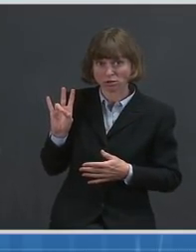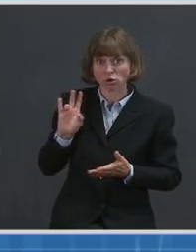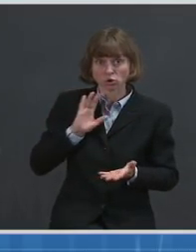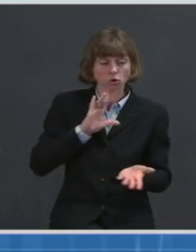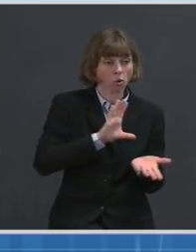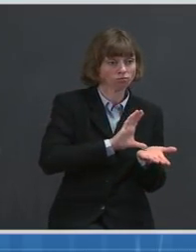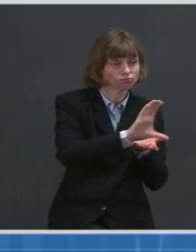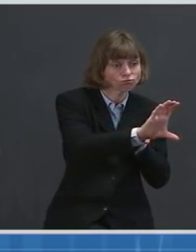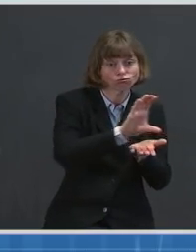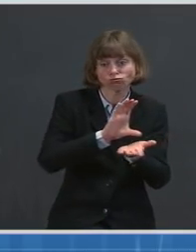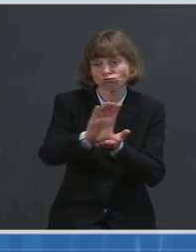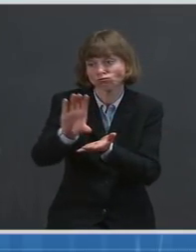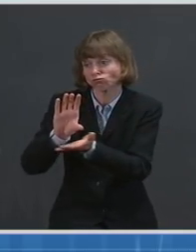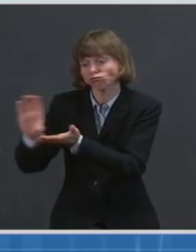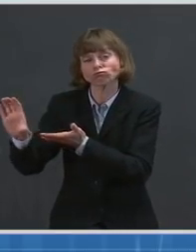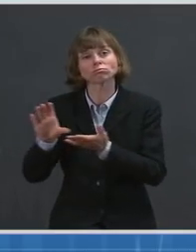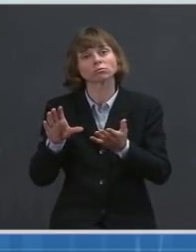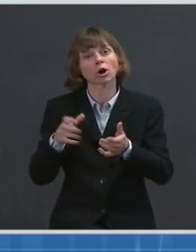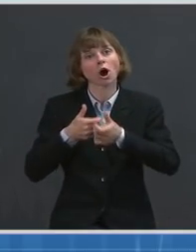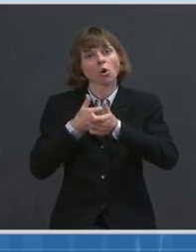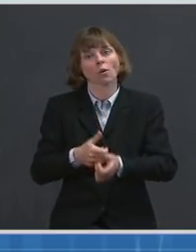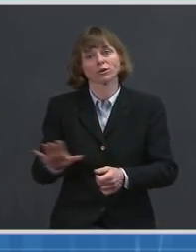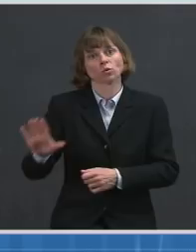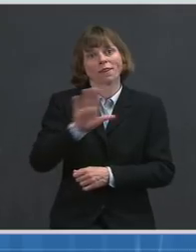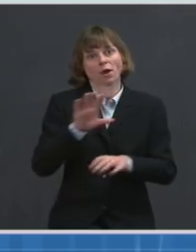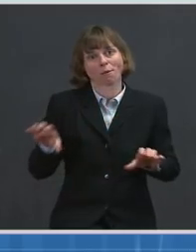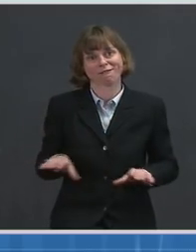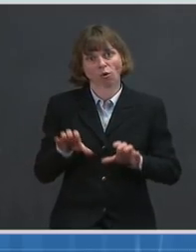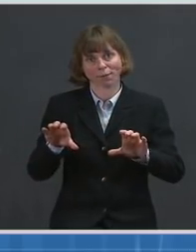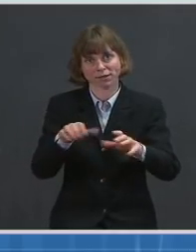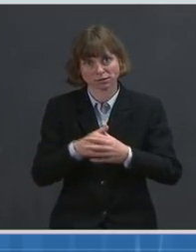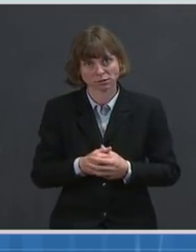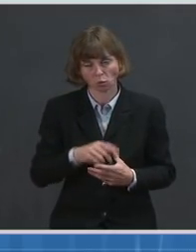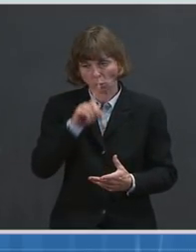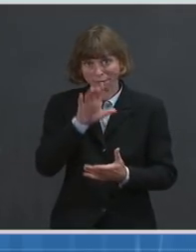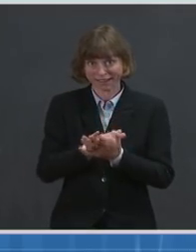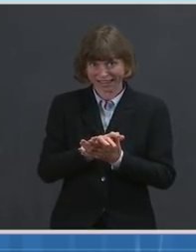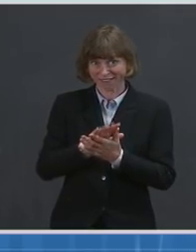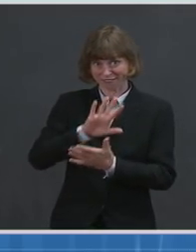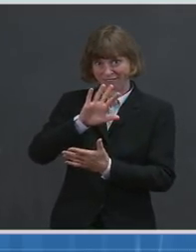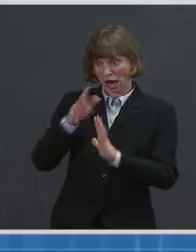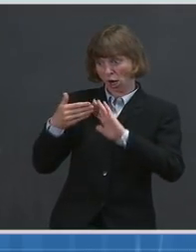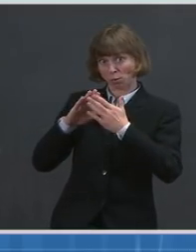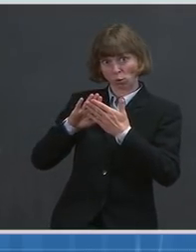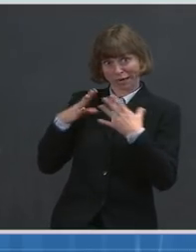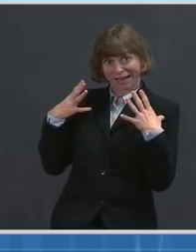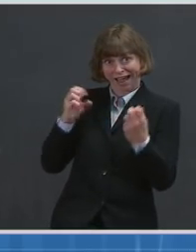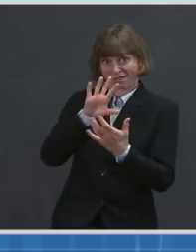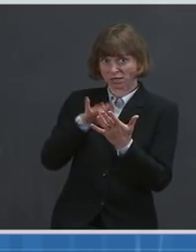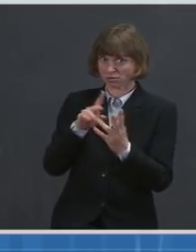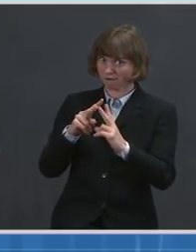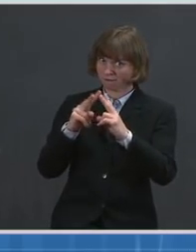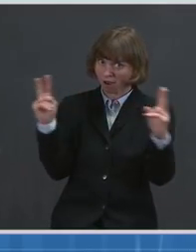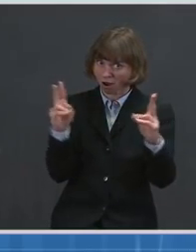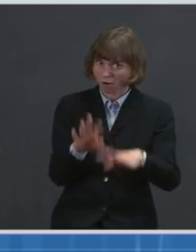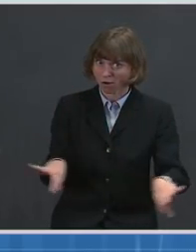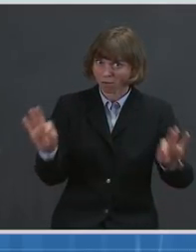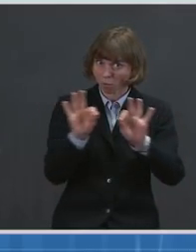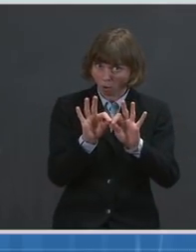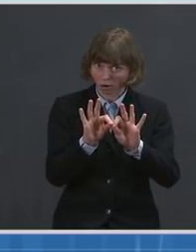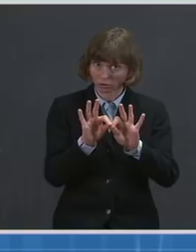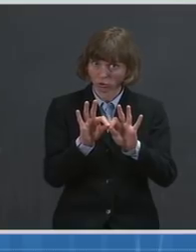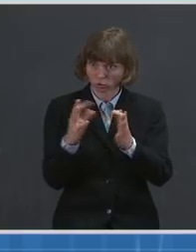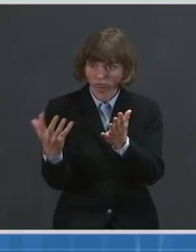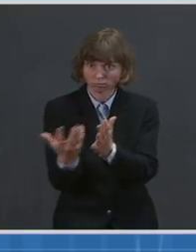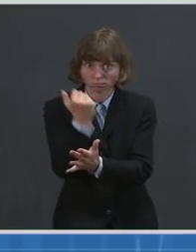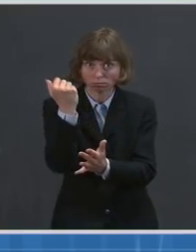performance, and we believe that the community health centers are particularly important in order to reach hard to reach communities